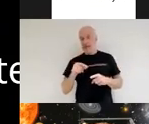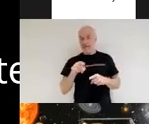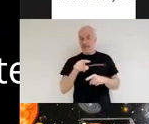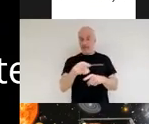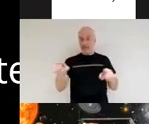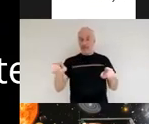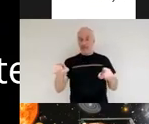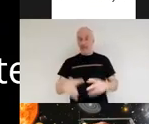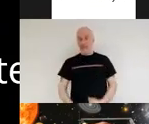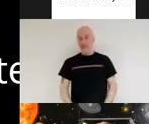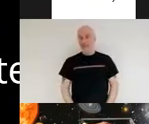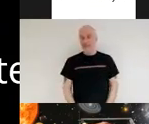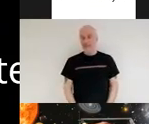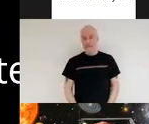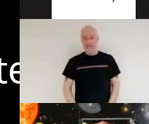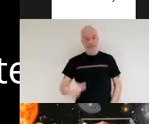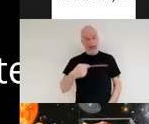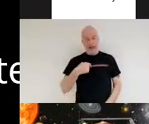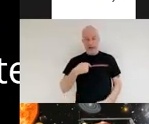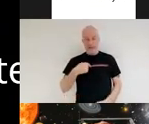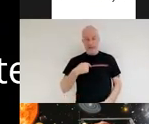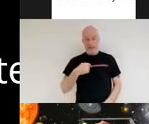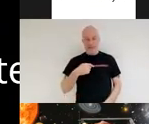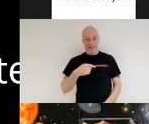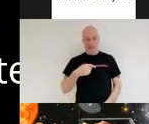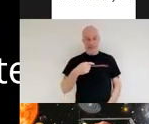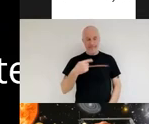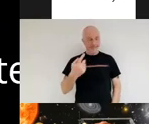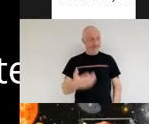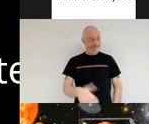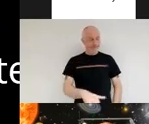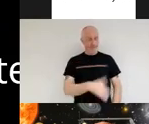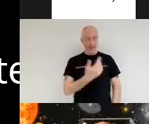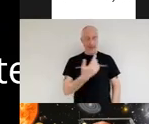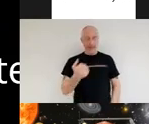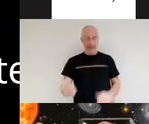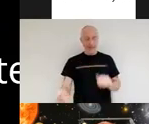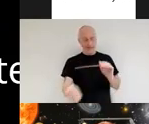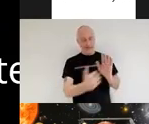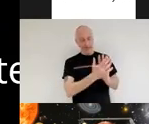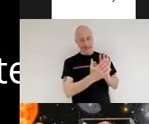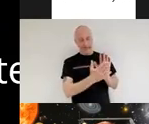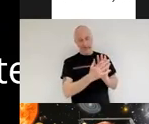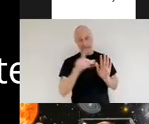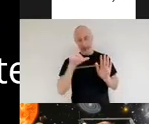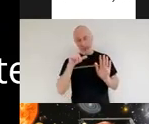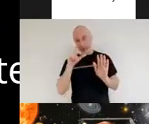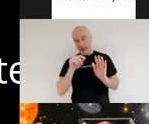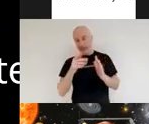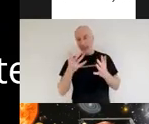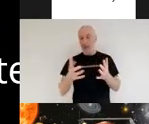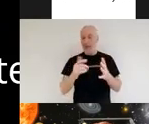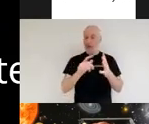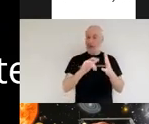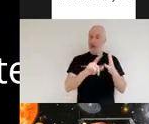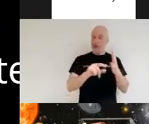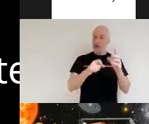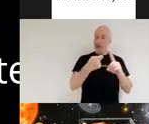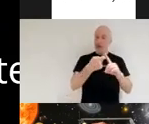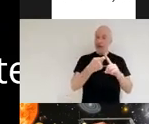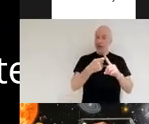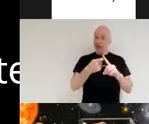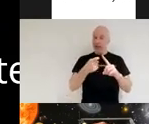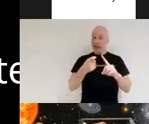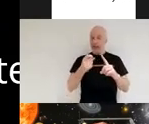i'm rubbish at social media i really don't post very much but do check us out on uk space academy and maybe check in and